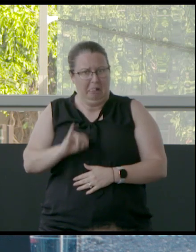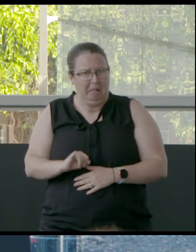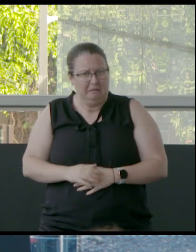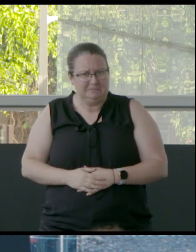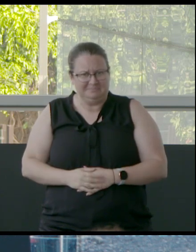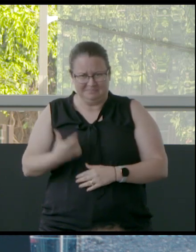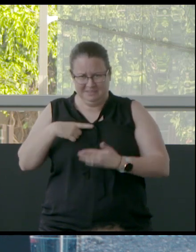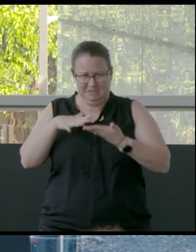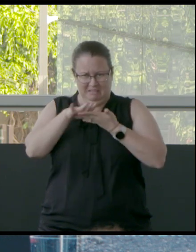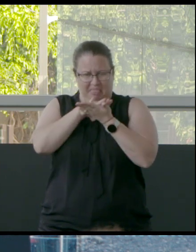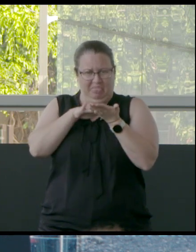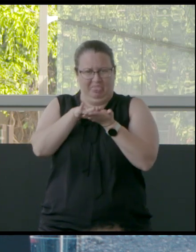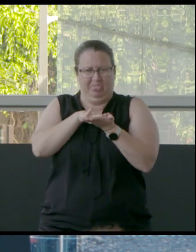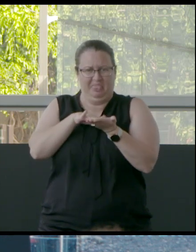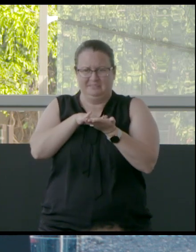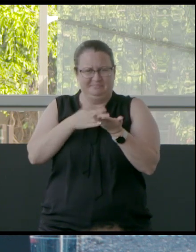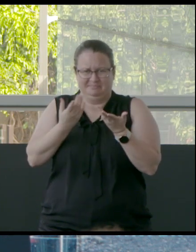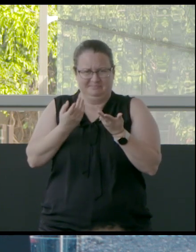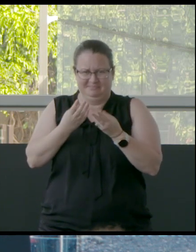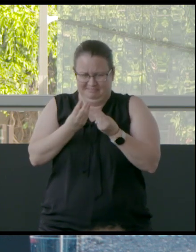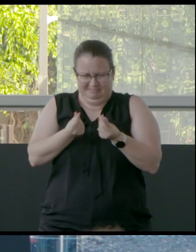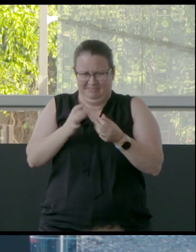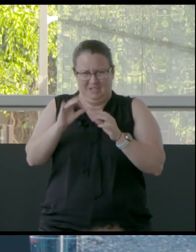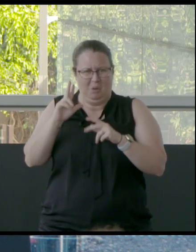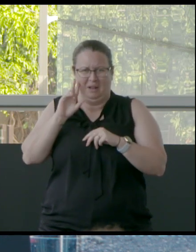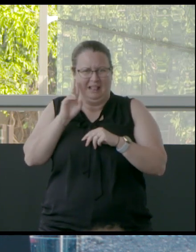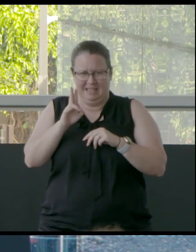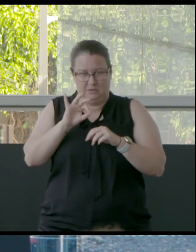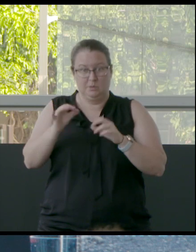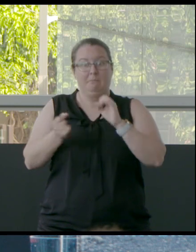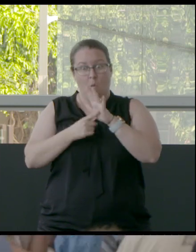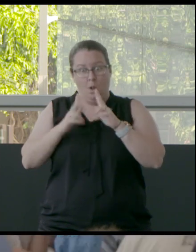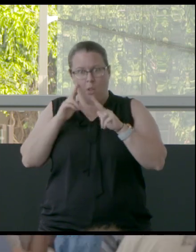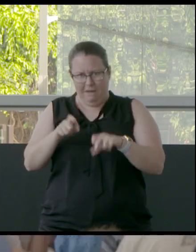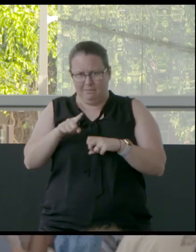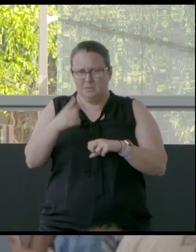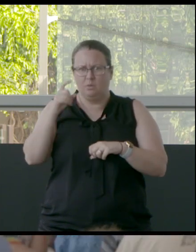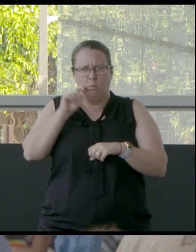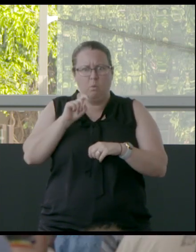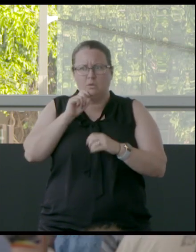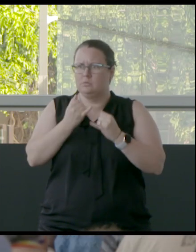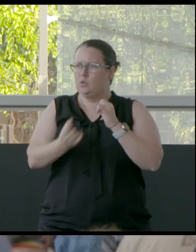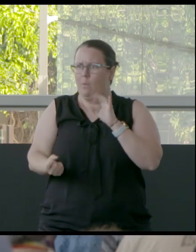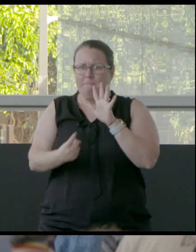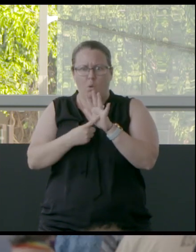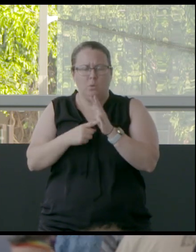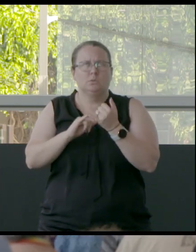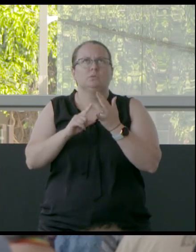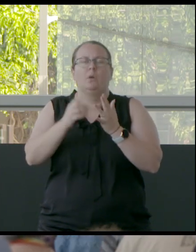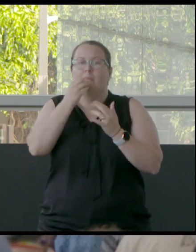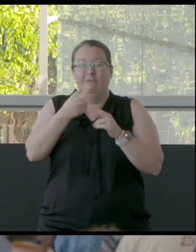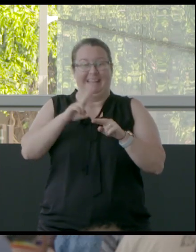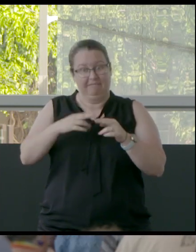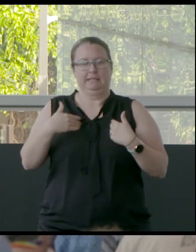it's depleted. And it's, you know, it's really important to look after it because it's so precious and so beautiful when it's